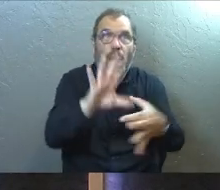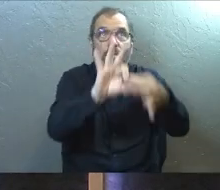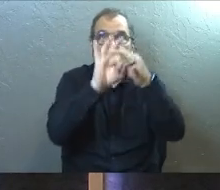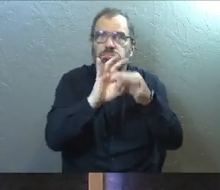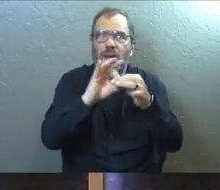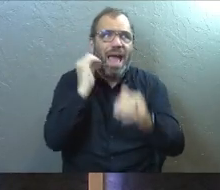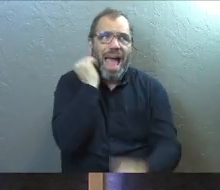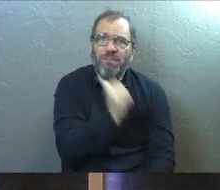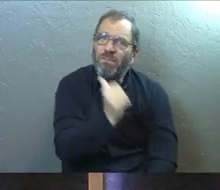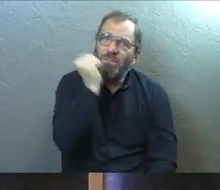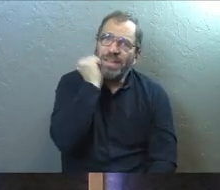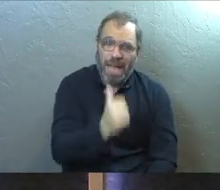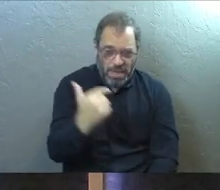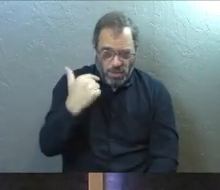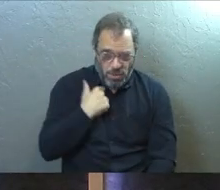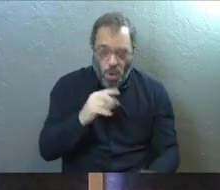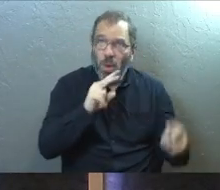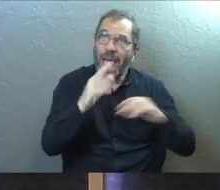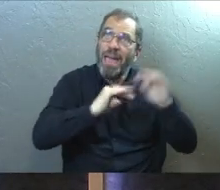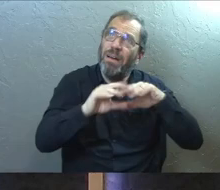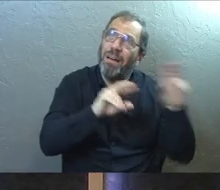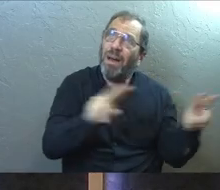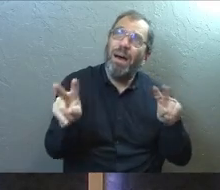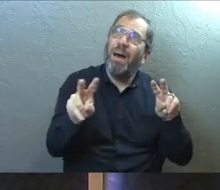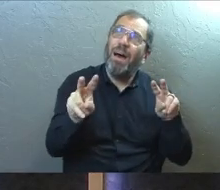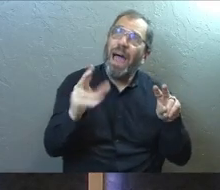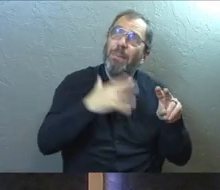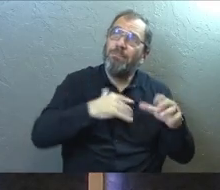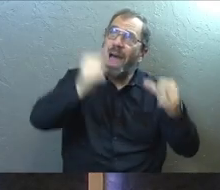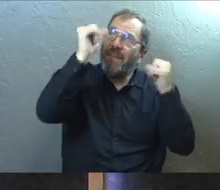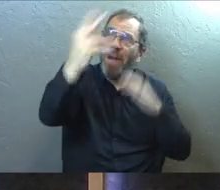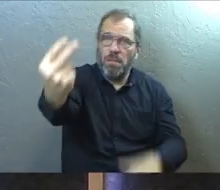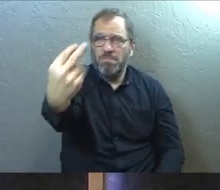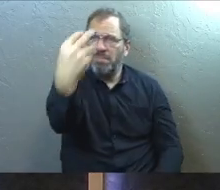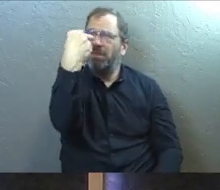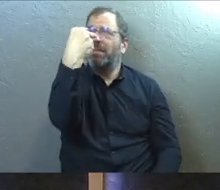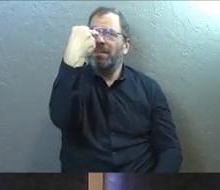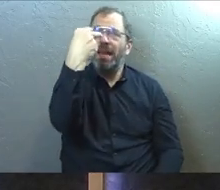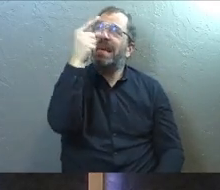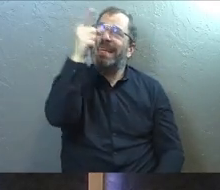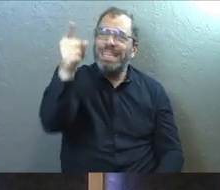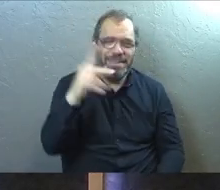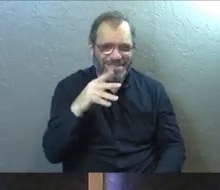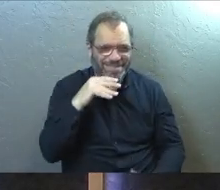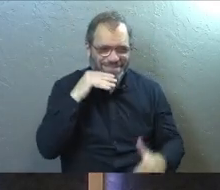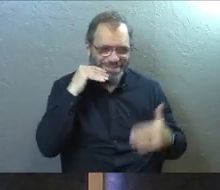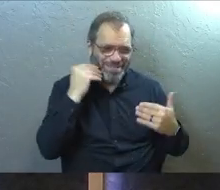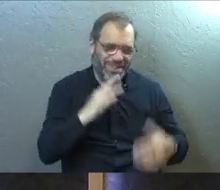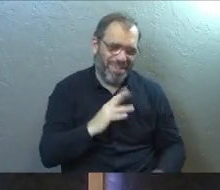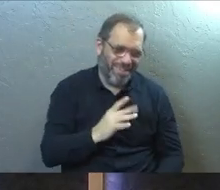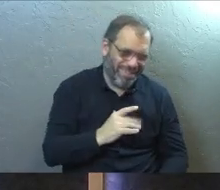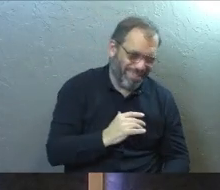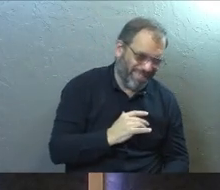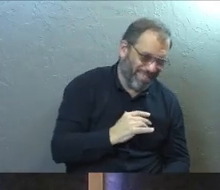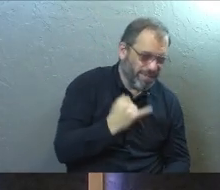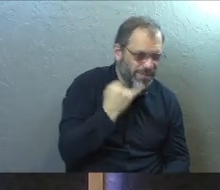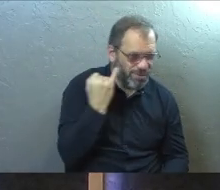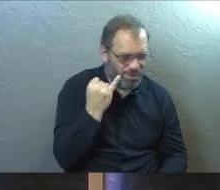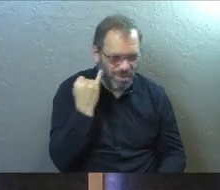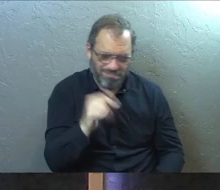every single day. So when I look up to heaven and I imagine my father looking back on me, he's got a smile on his face, guys.